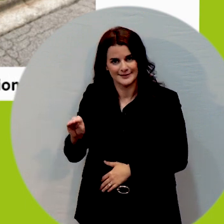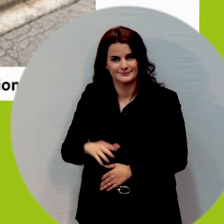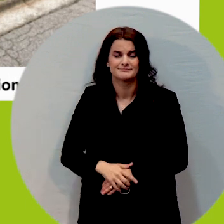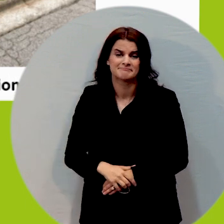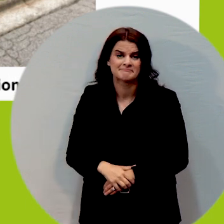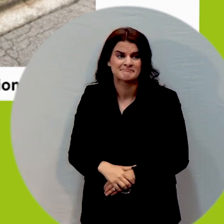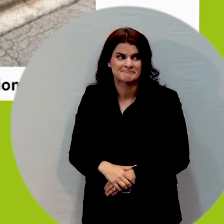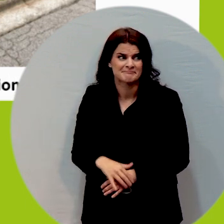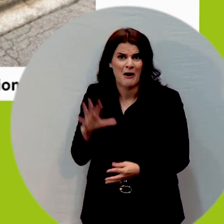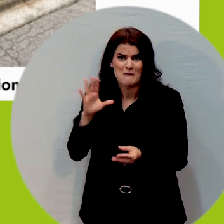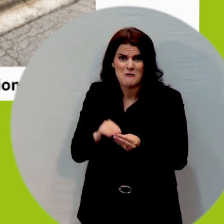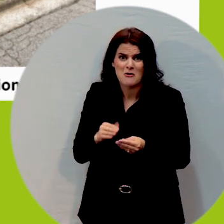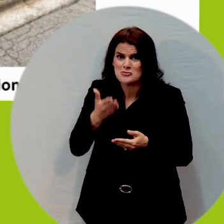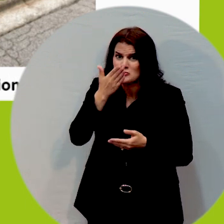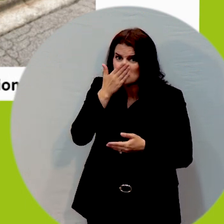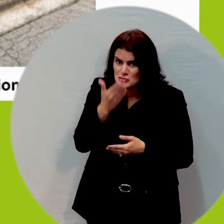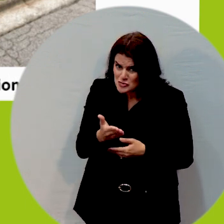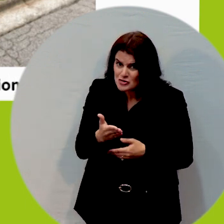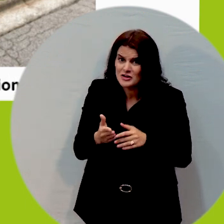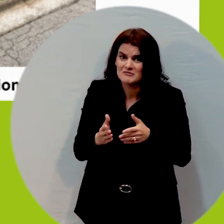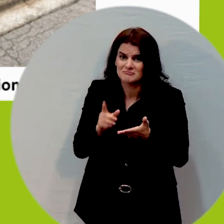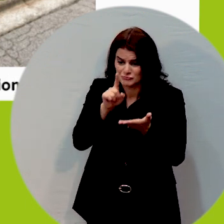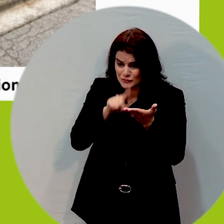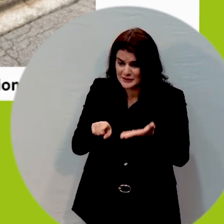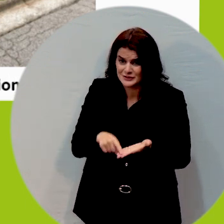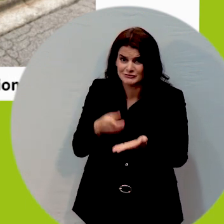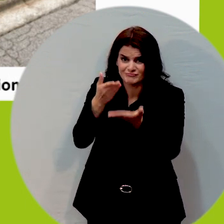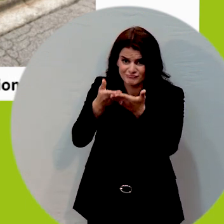pretty good findings in a very strong position for the city.